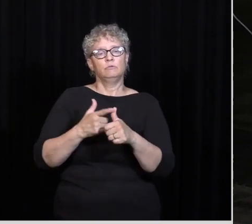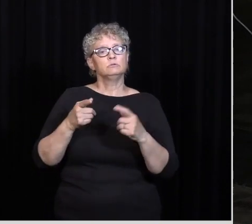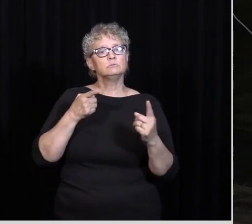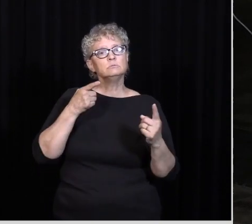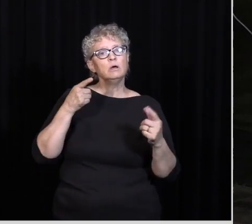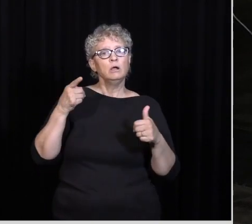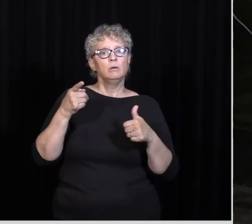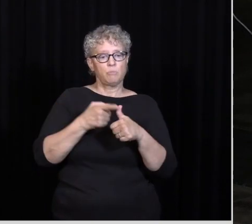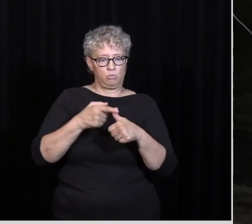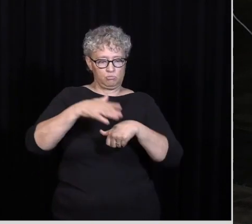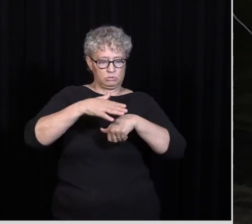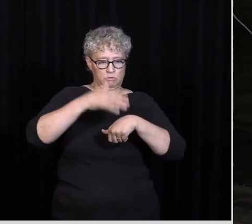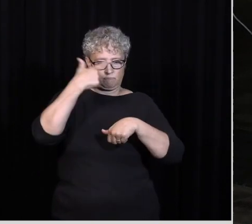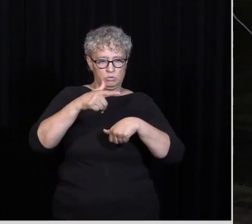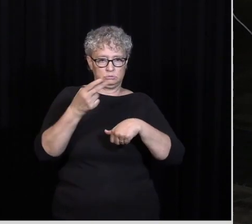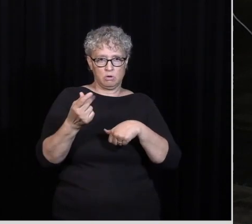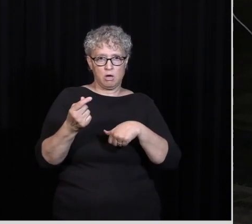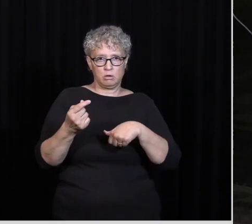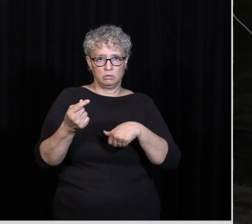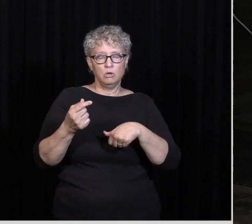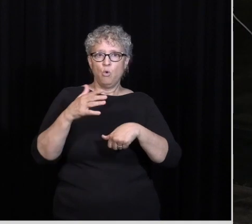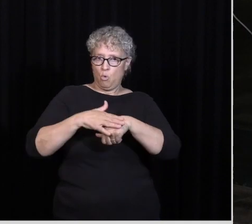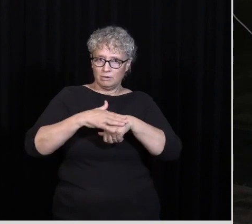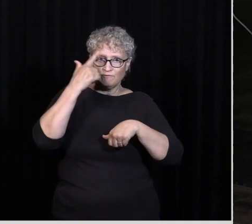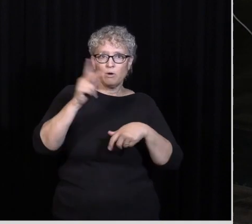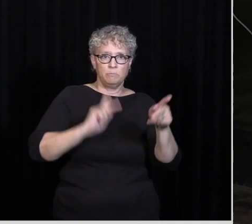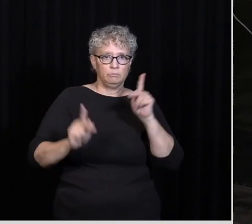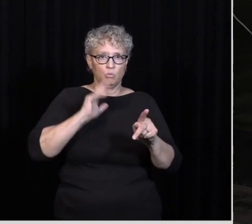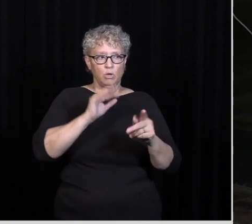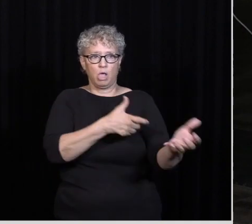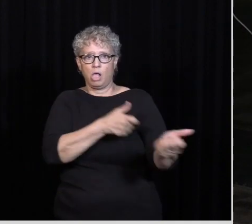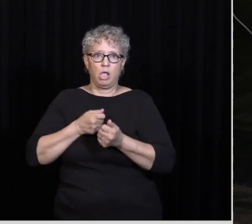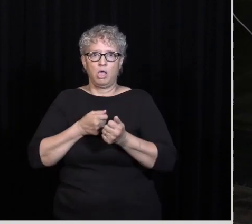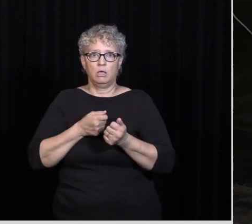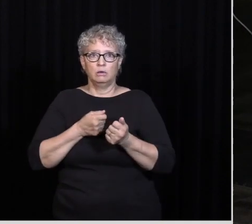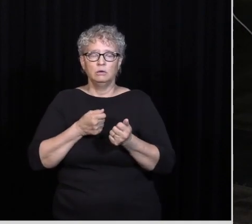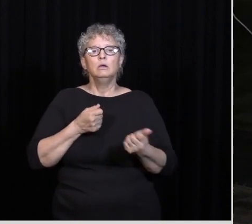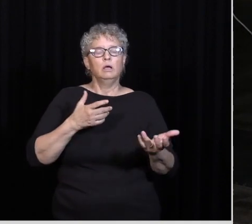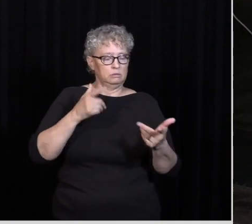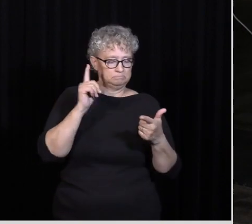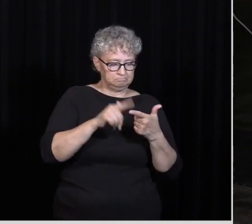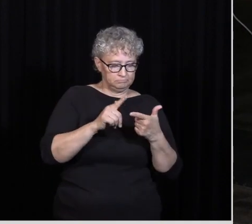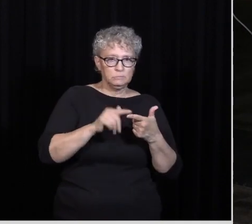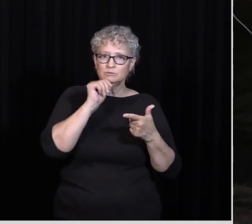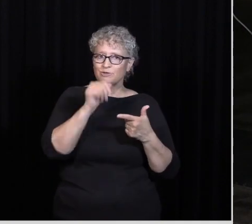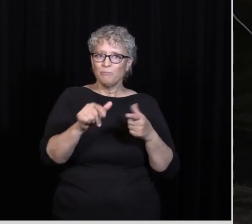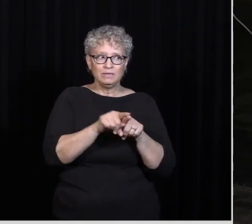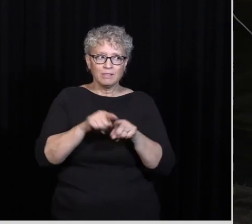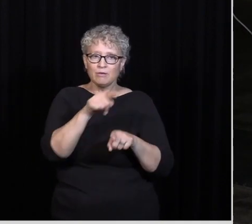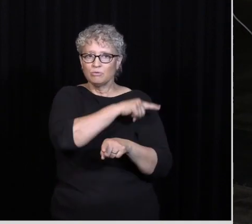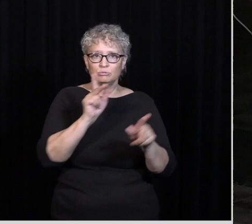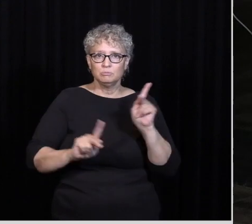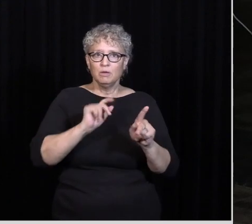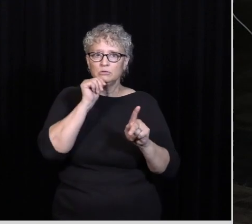The first Point is That we Need to Watch out For dogs Watch out For those People who Are going to Pull you Away from Jesus Christ Second Point Don't be Like those People